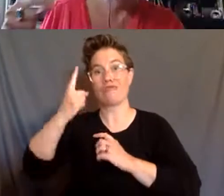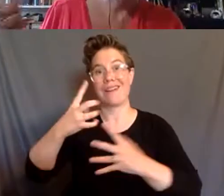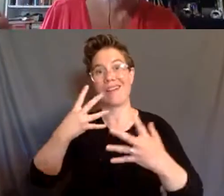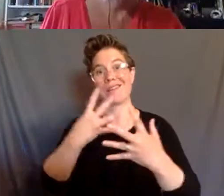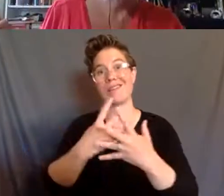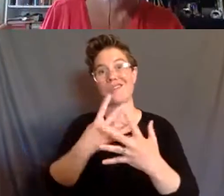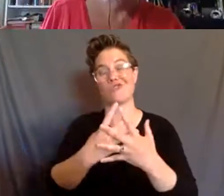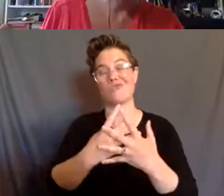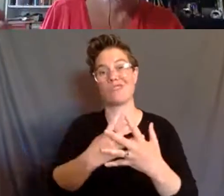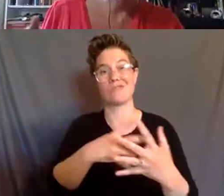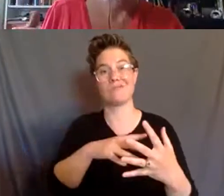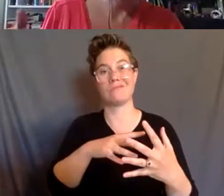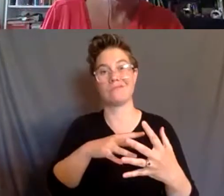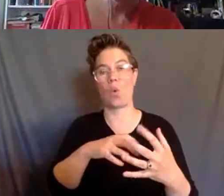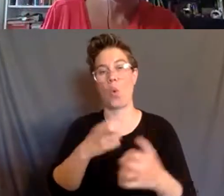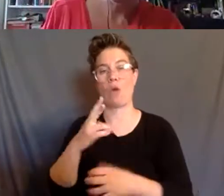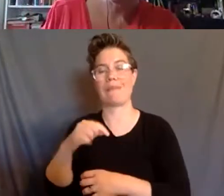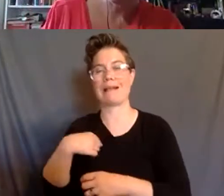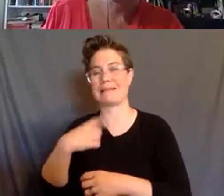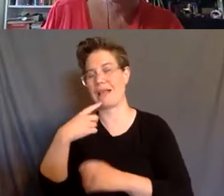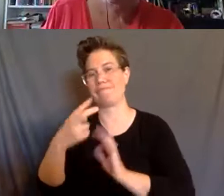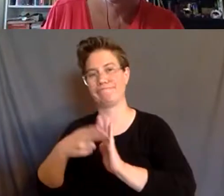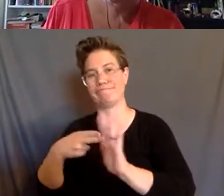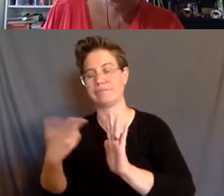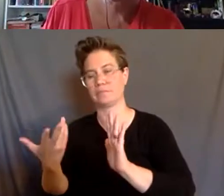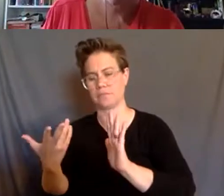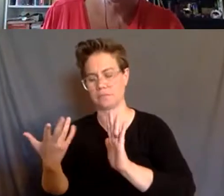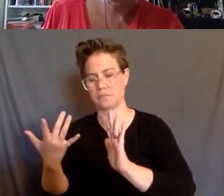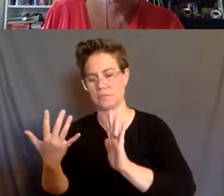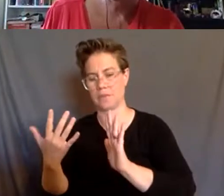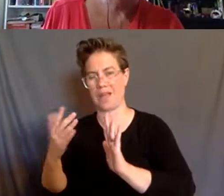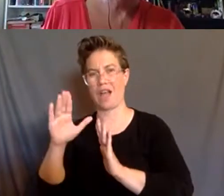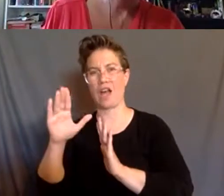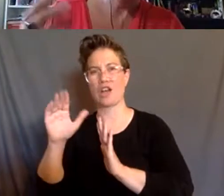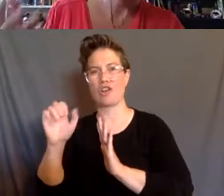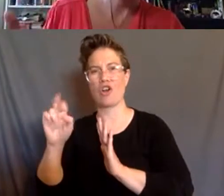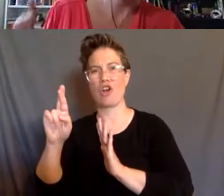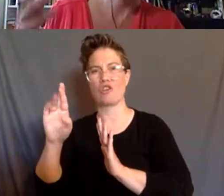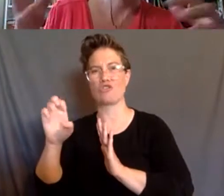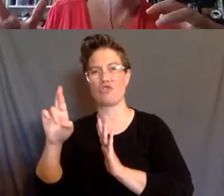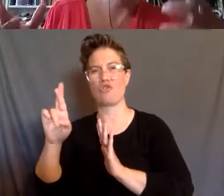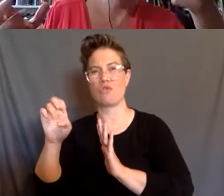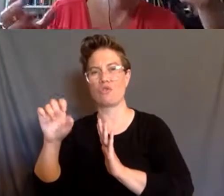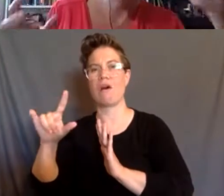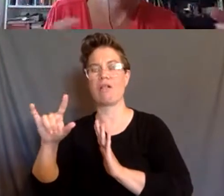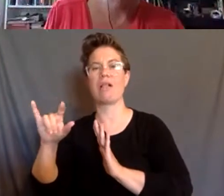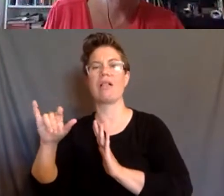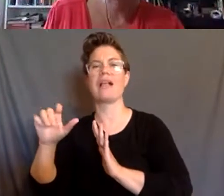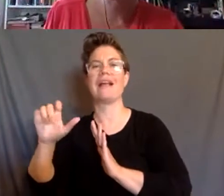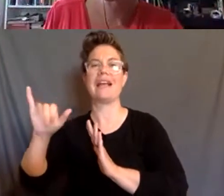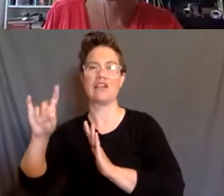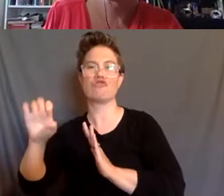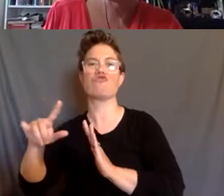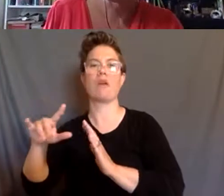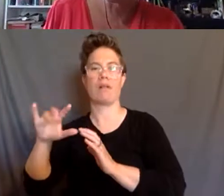what I call in the book the carceral industrial complex, you know, meaning institutions and prisons and